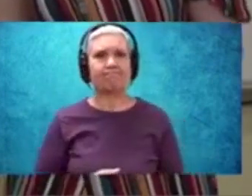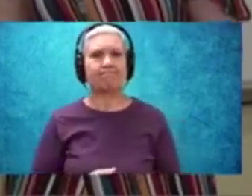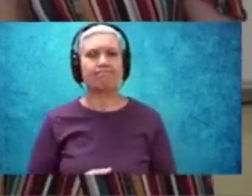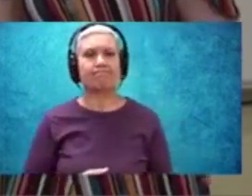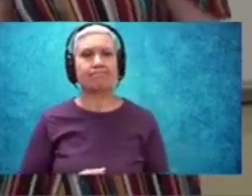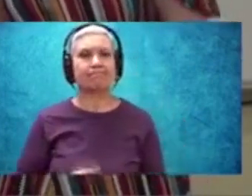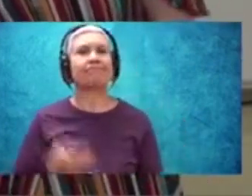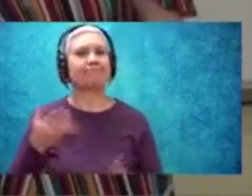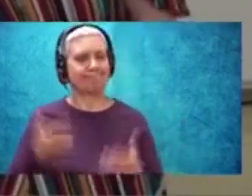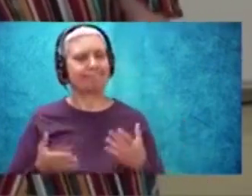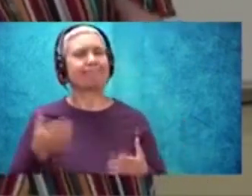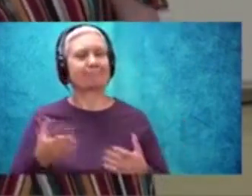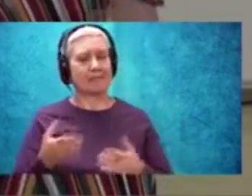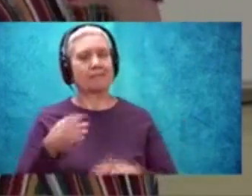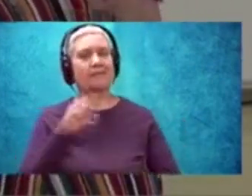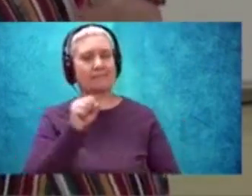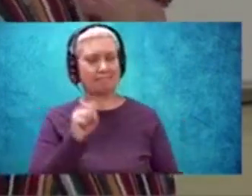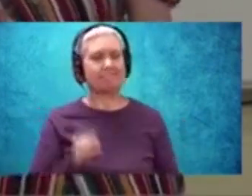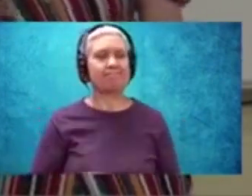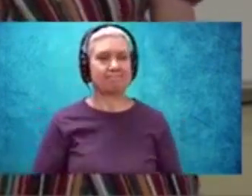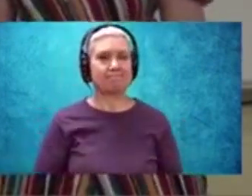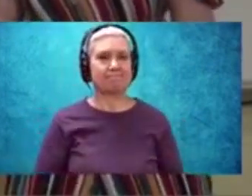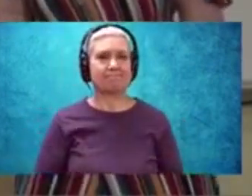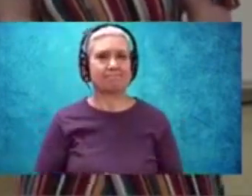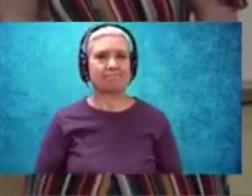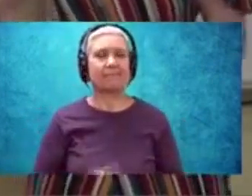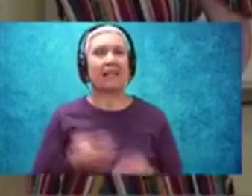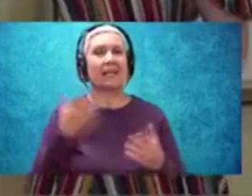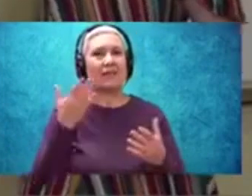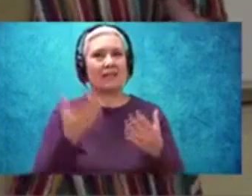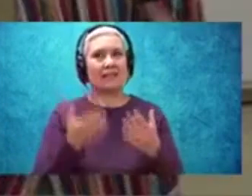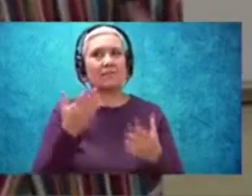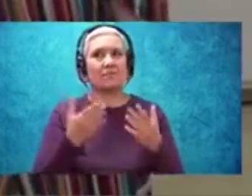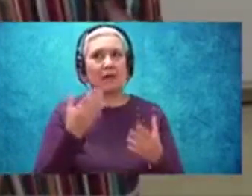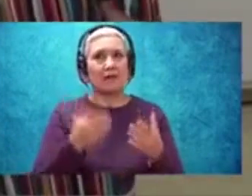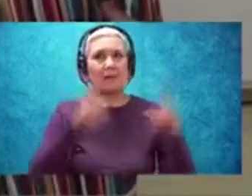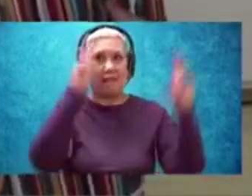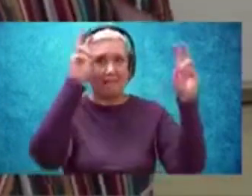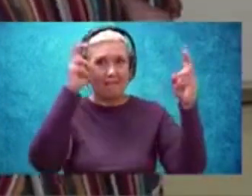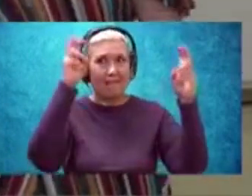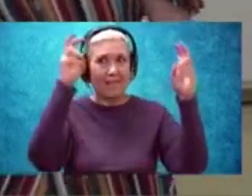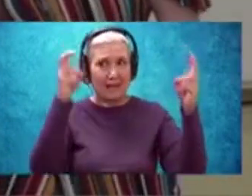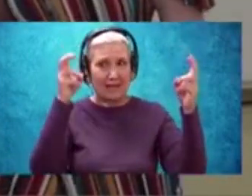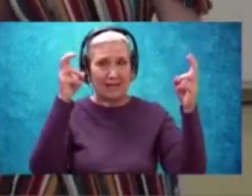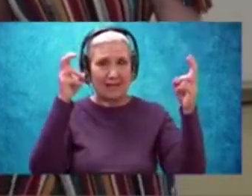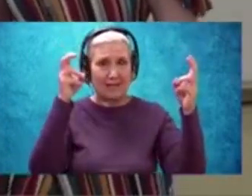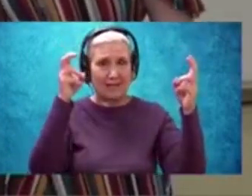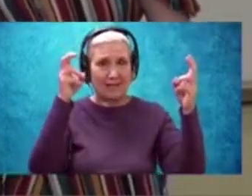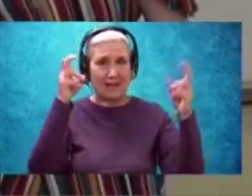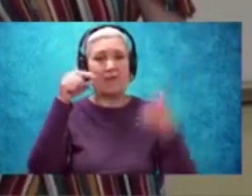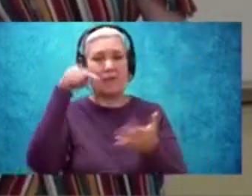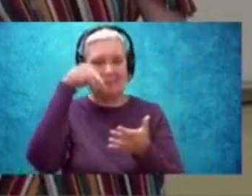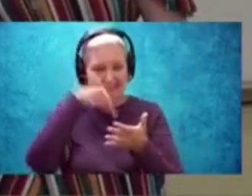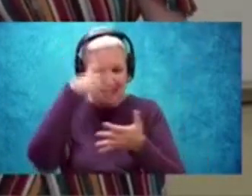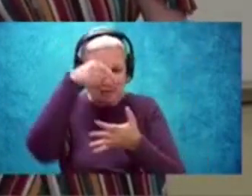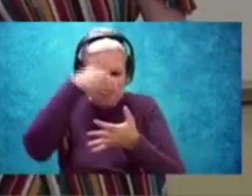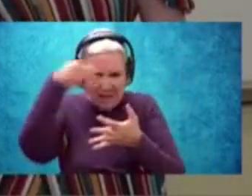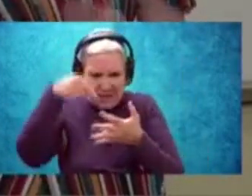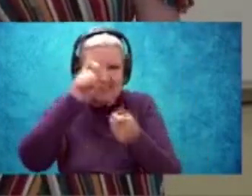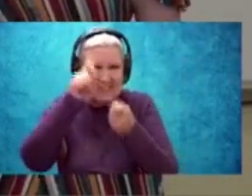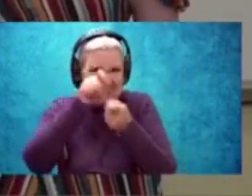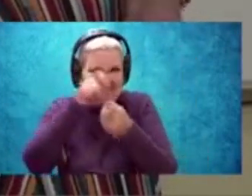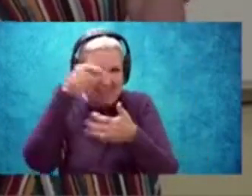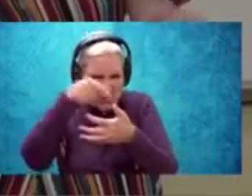Yeah, probably so. Right? And so those are some possible themes merely associated with these specific details.